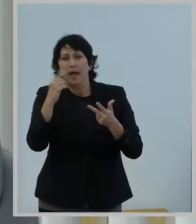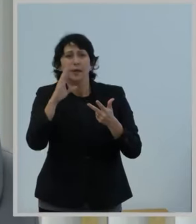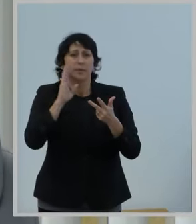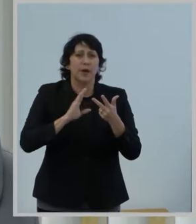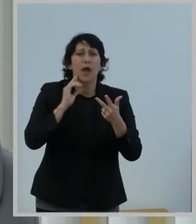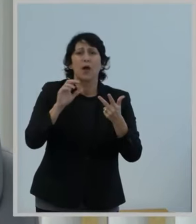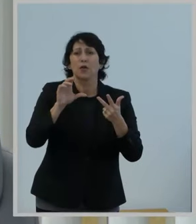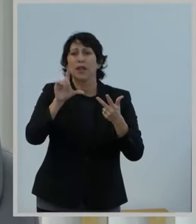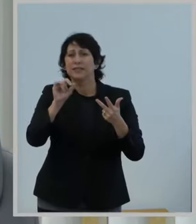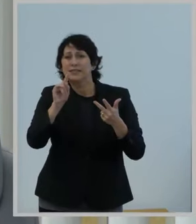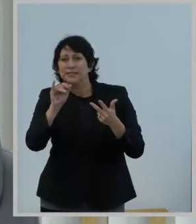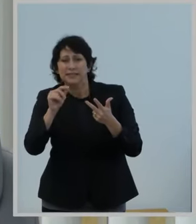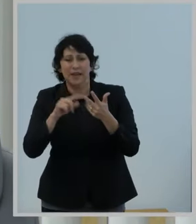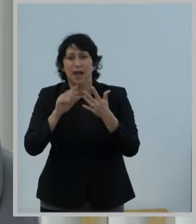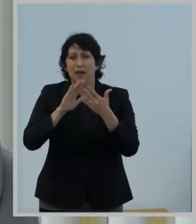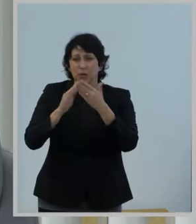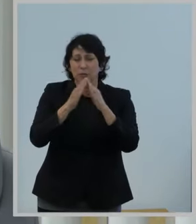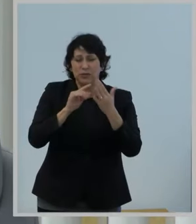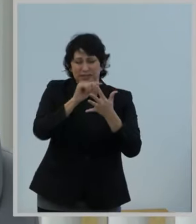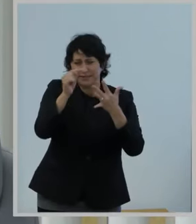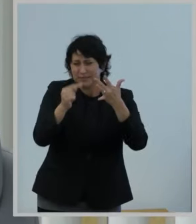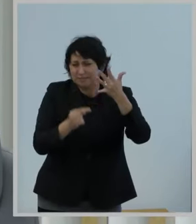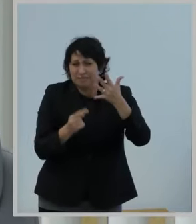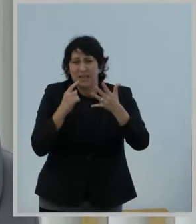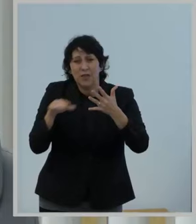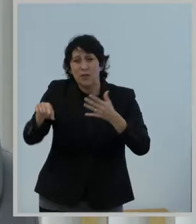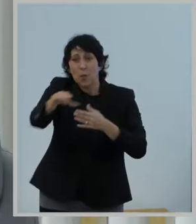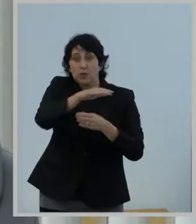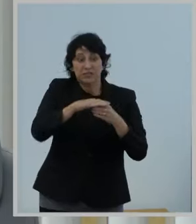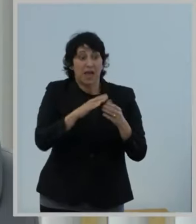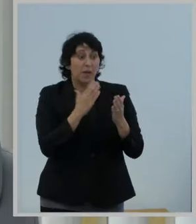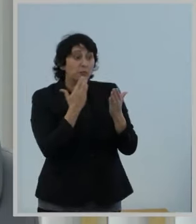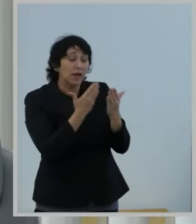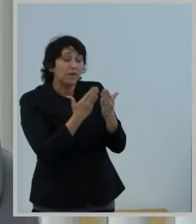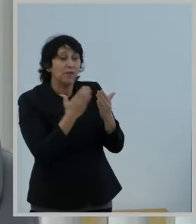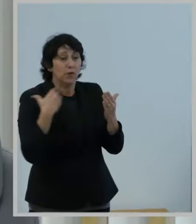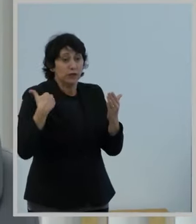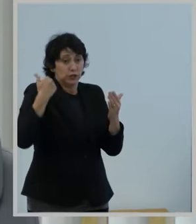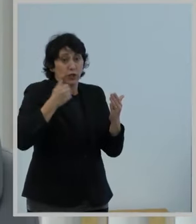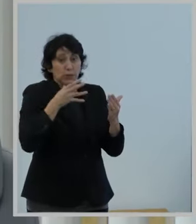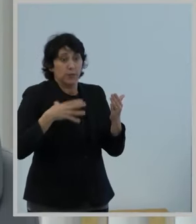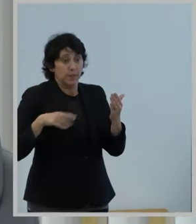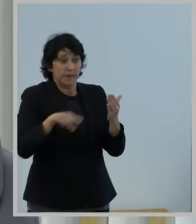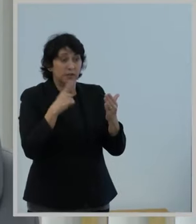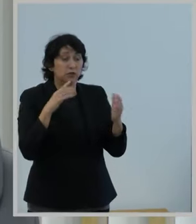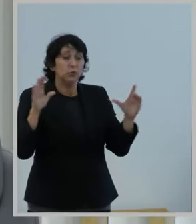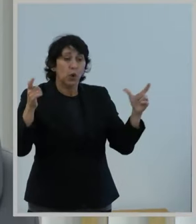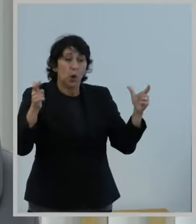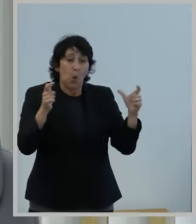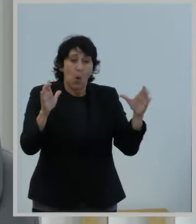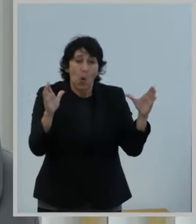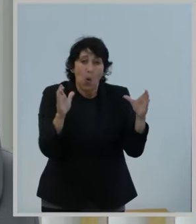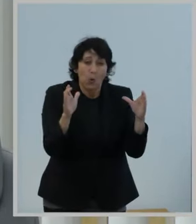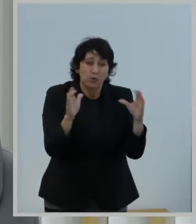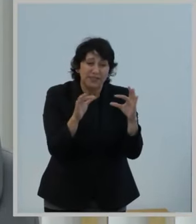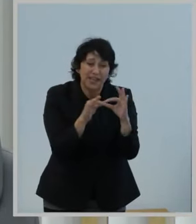I am grateful for the chairwoman for her leadership on closing the homework gap and also thank the staff of the Wireline Competition